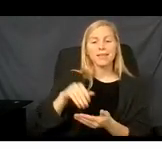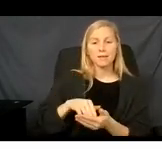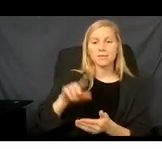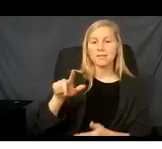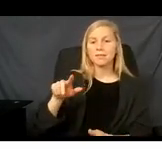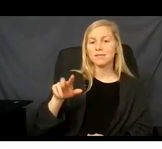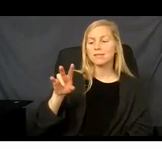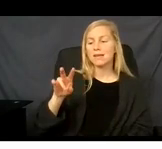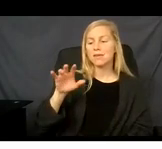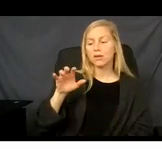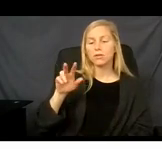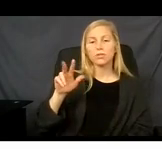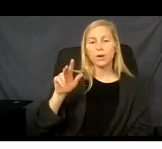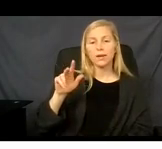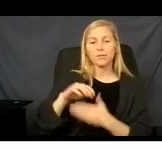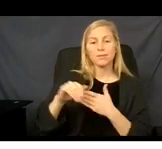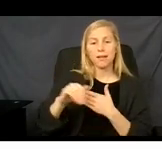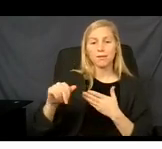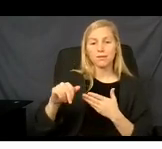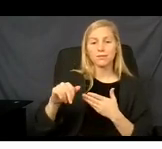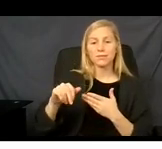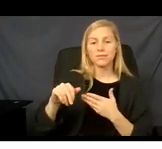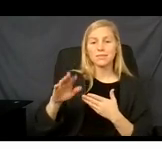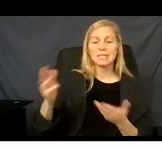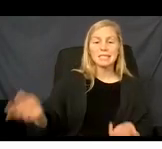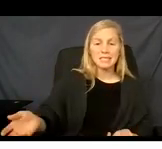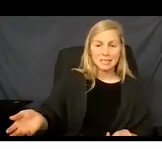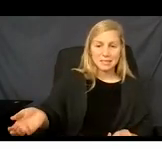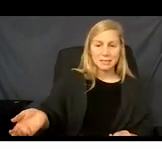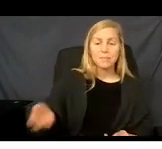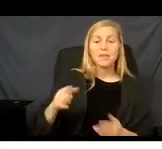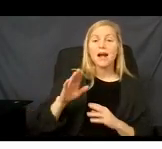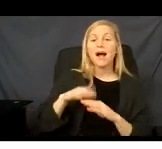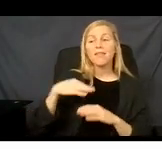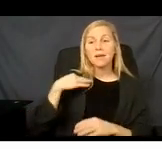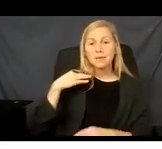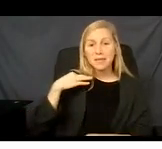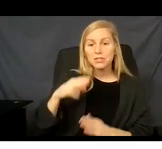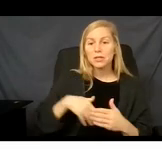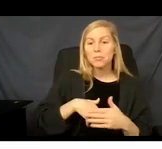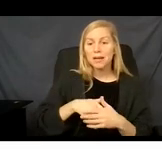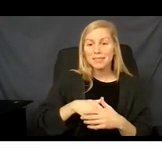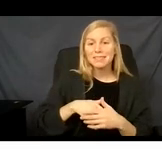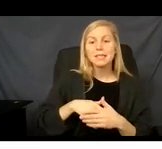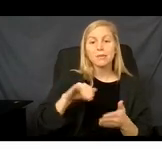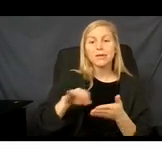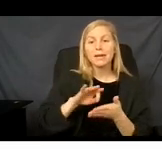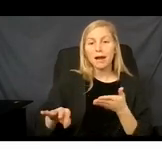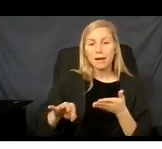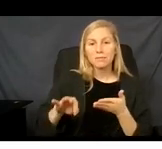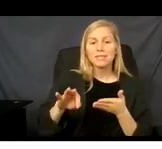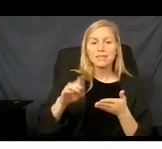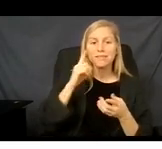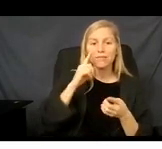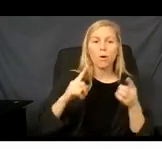Well, that would not even be for a pregnant woman because on the application, the pregnancy is counted as a household member.